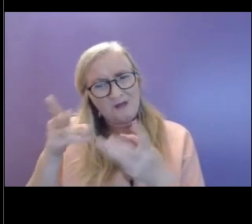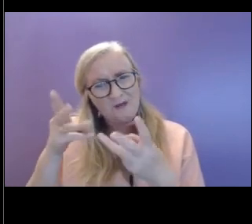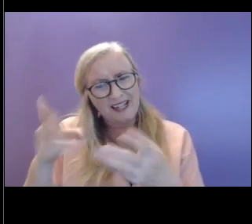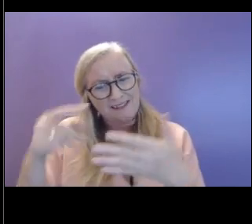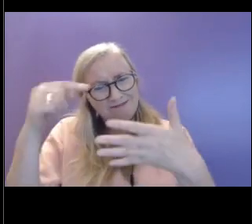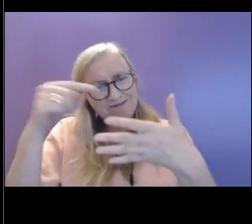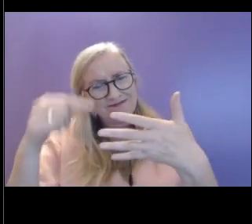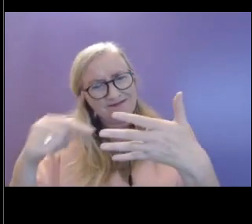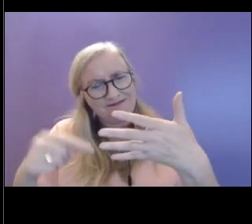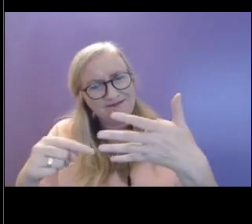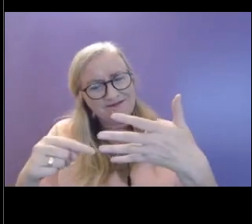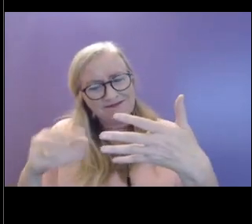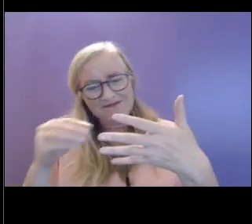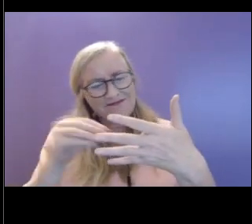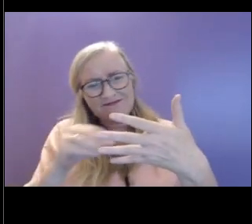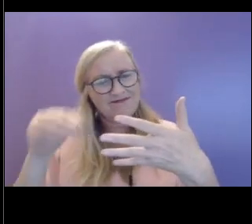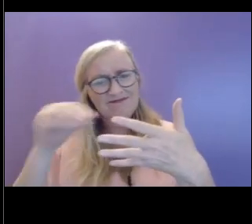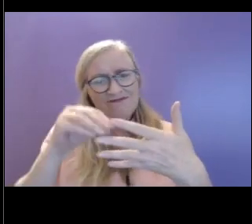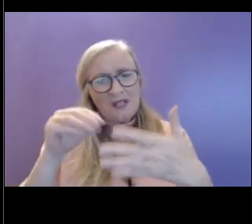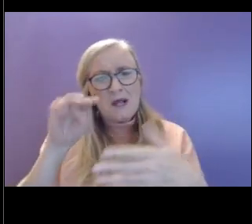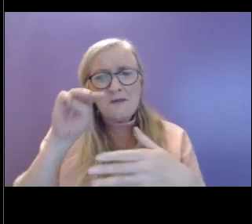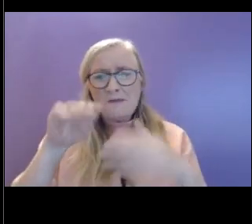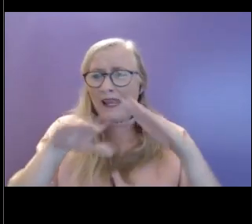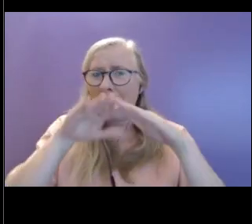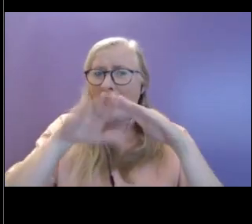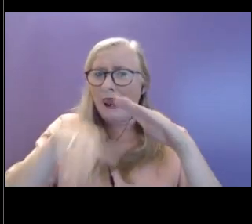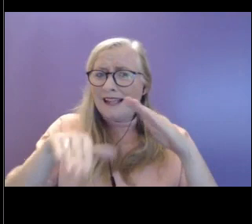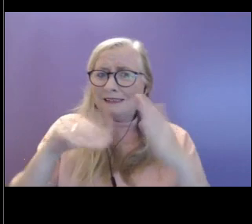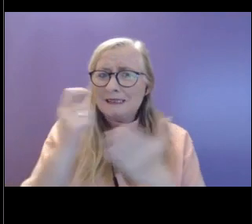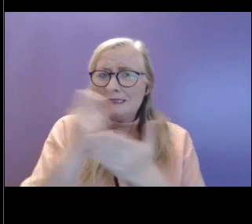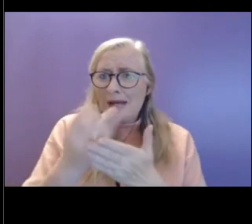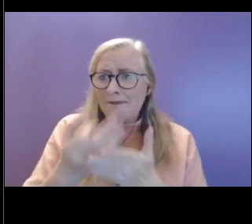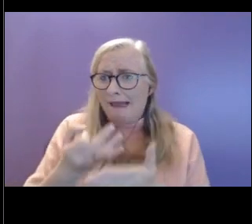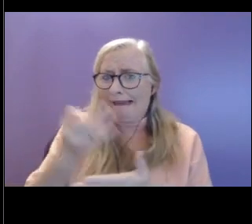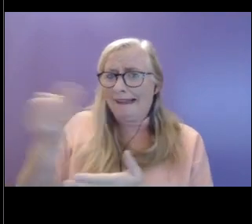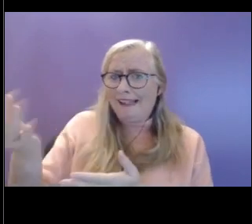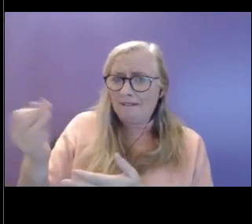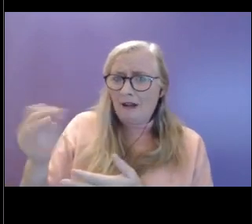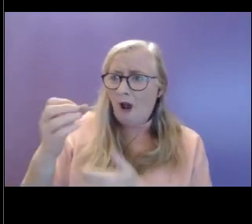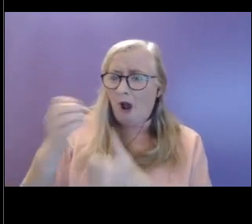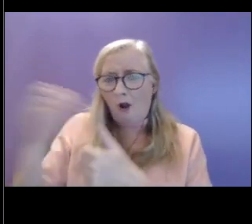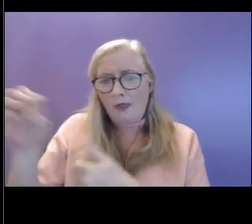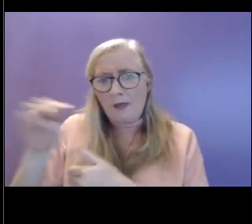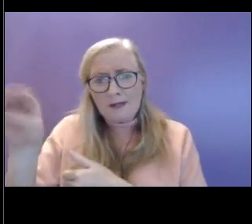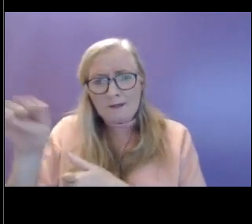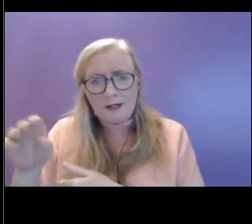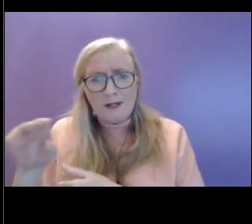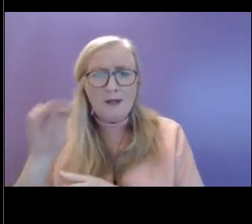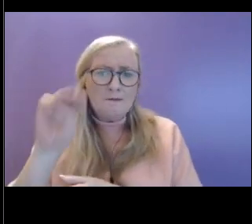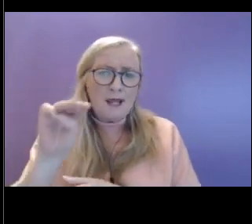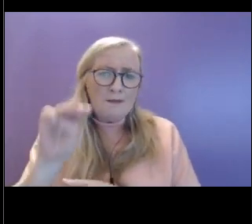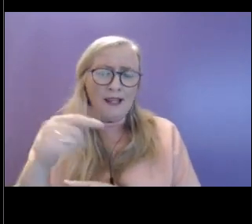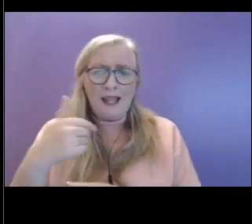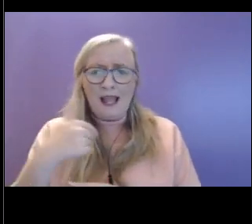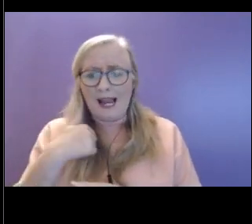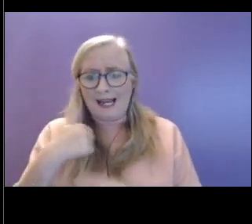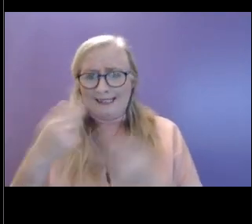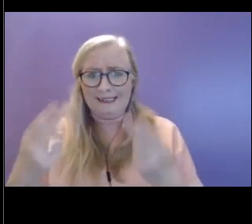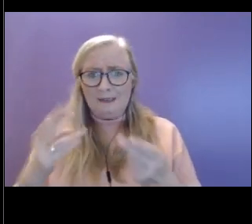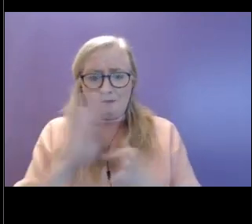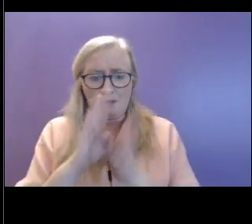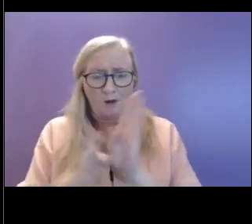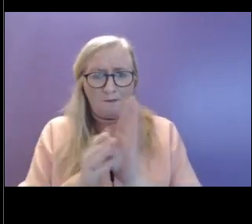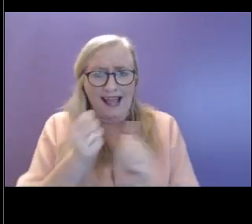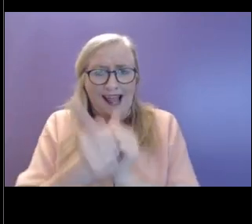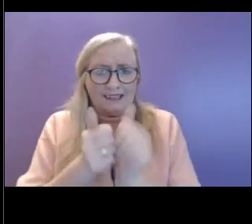I think about spending less time on giving to others and more time on taking notice or being active? And so